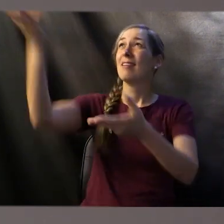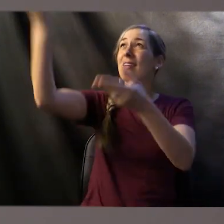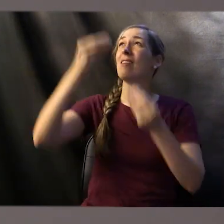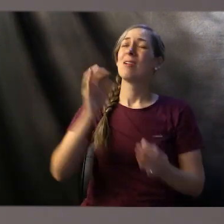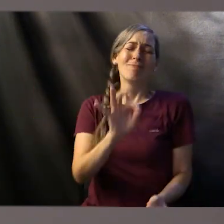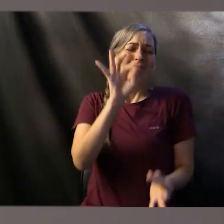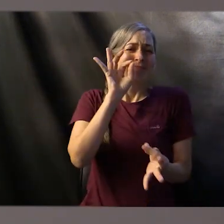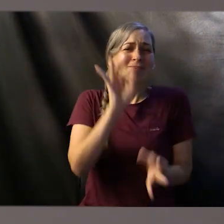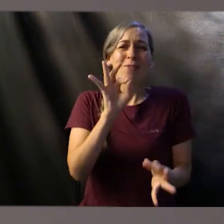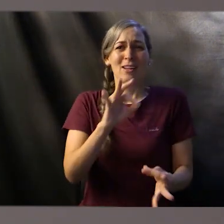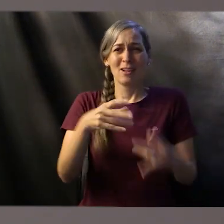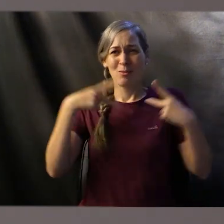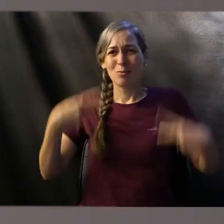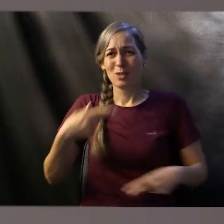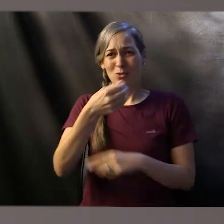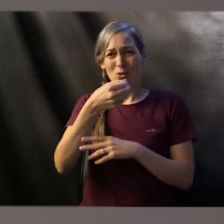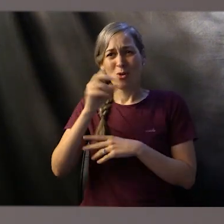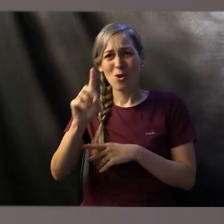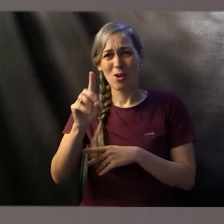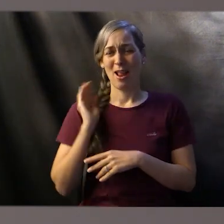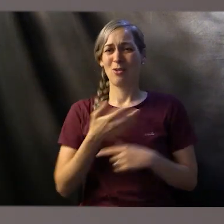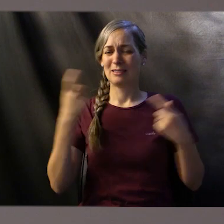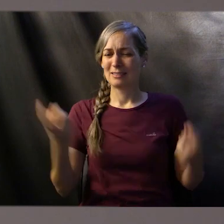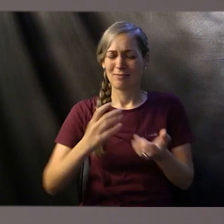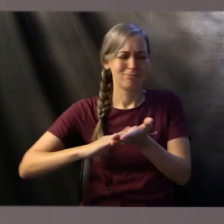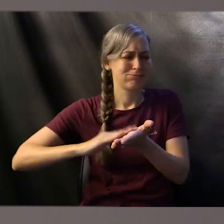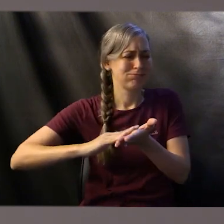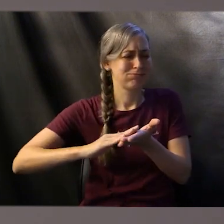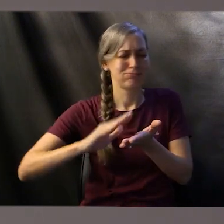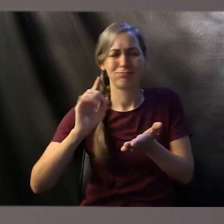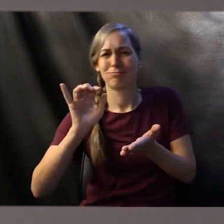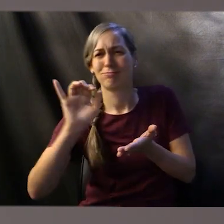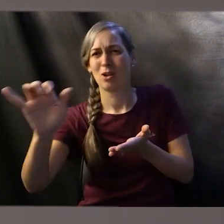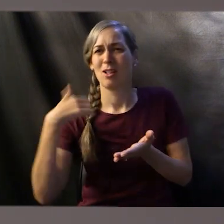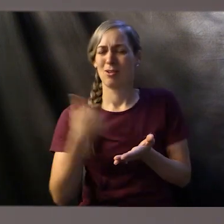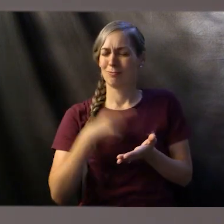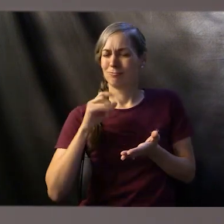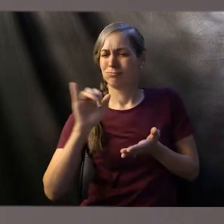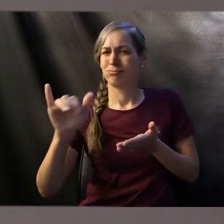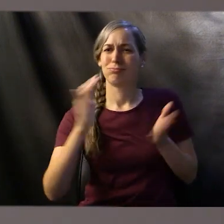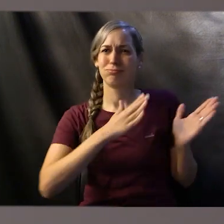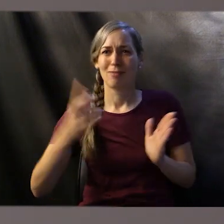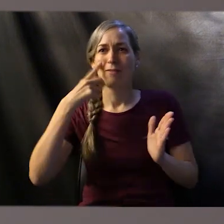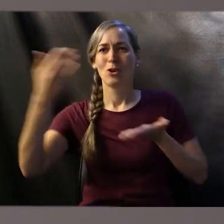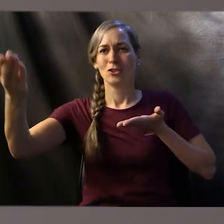which our sins are eternally atoned for and we are continually prepared for service as priests.